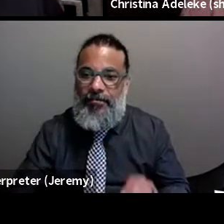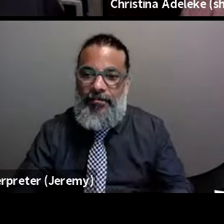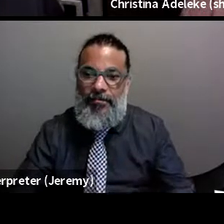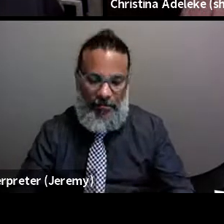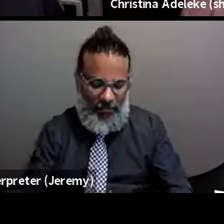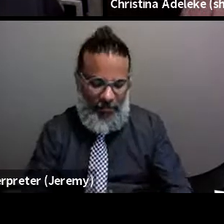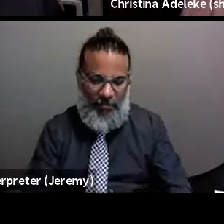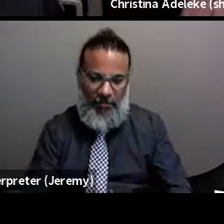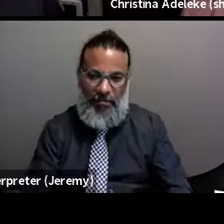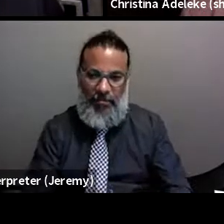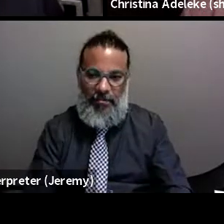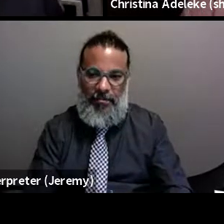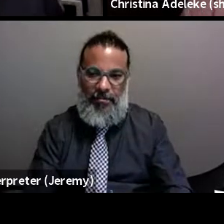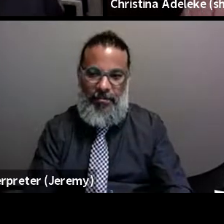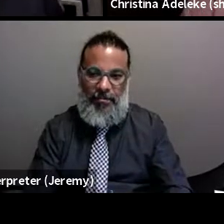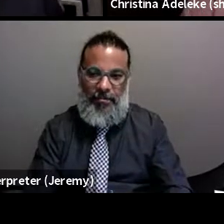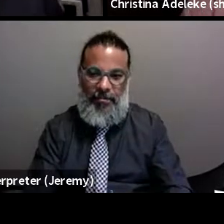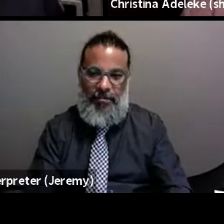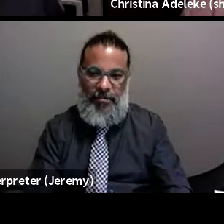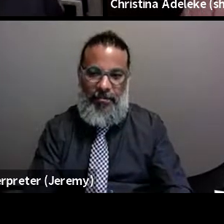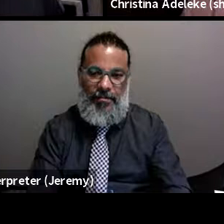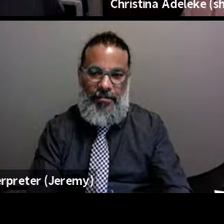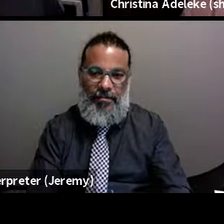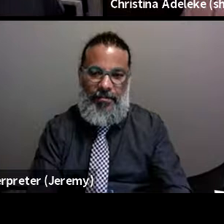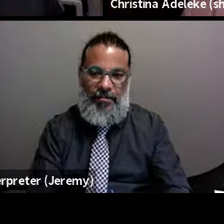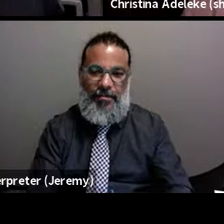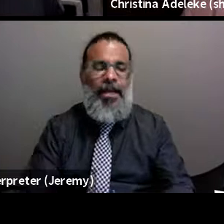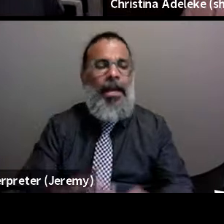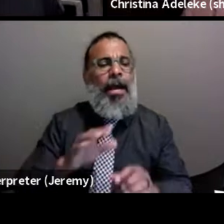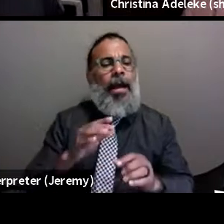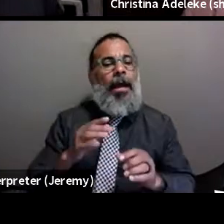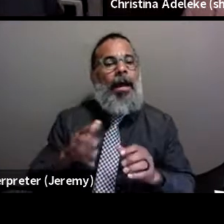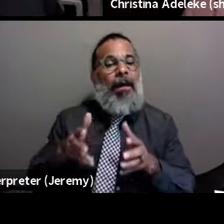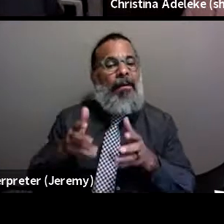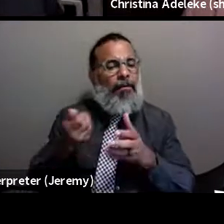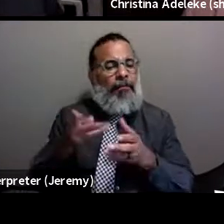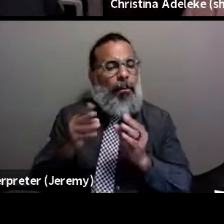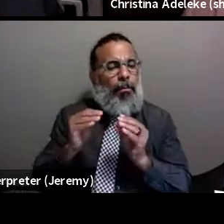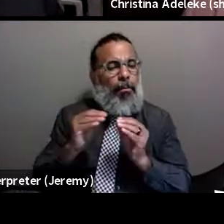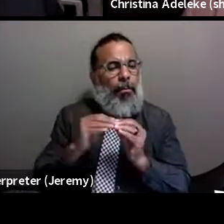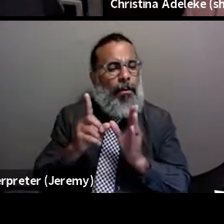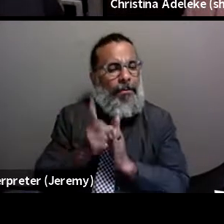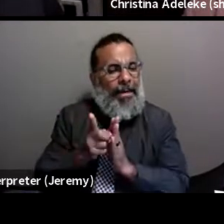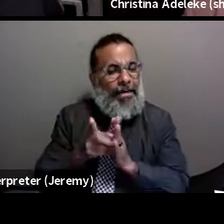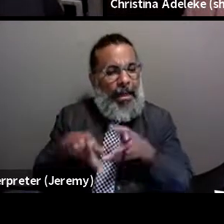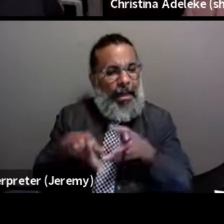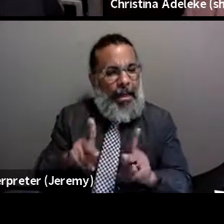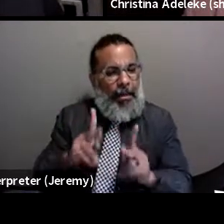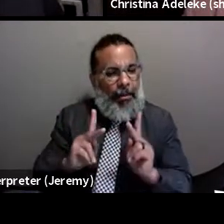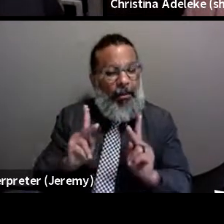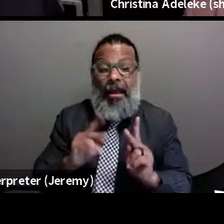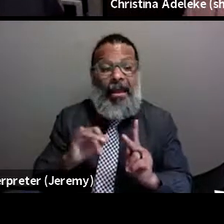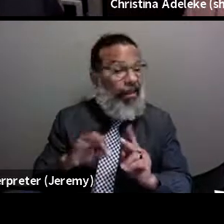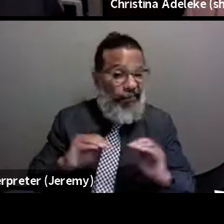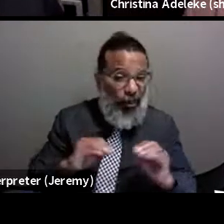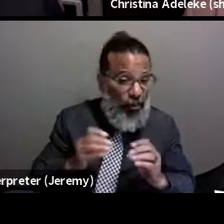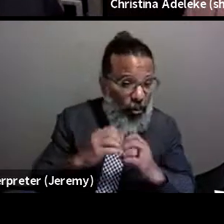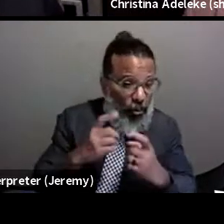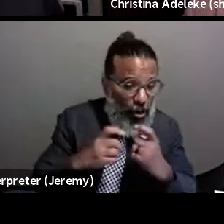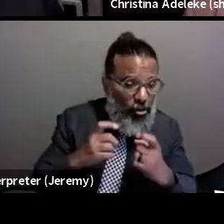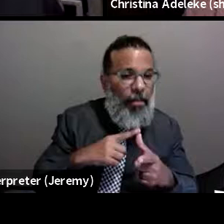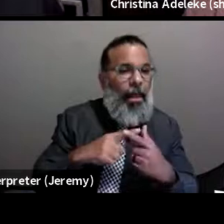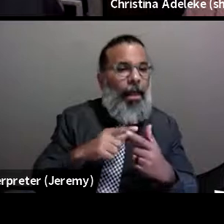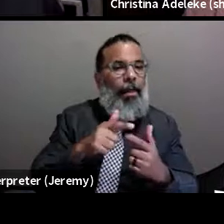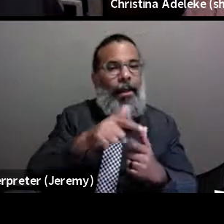I'll give folks a second to see if there are any questions that come in, but maybe give the panelists one final prod to just